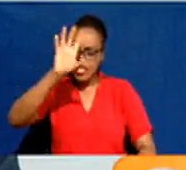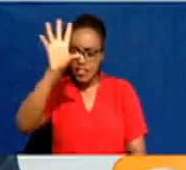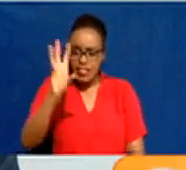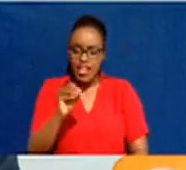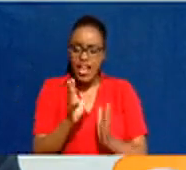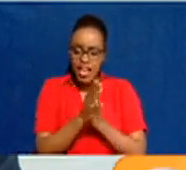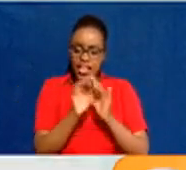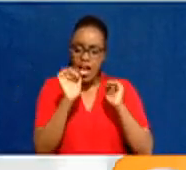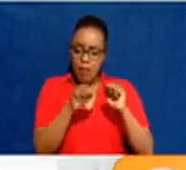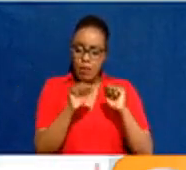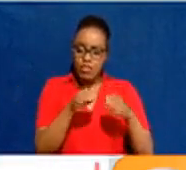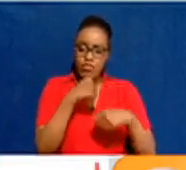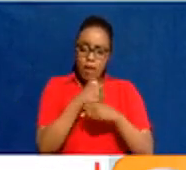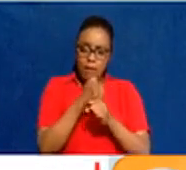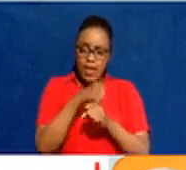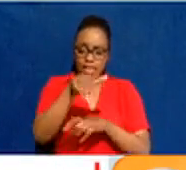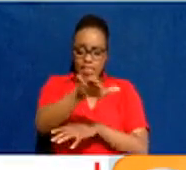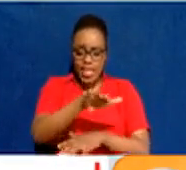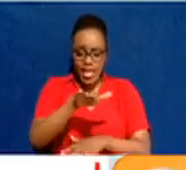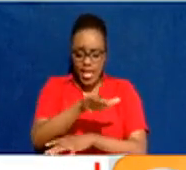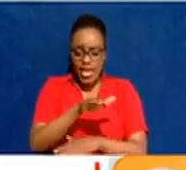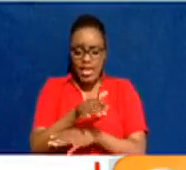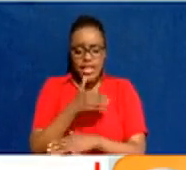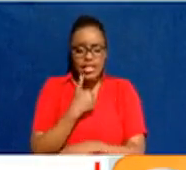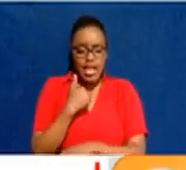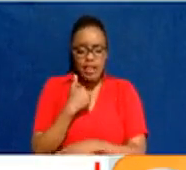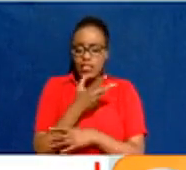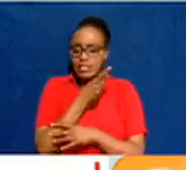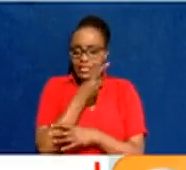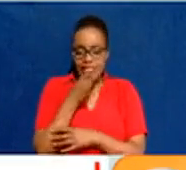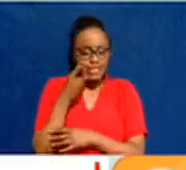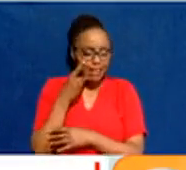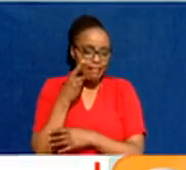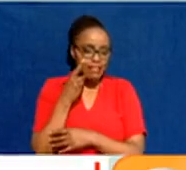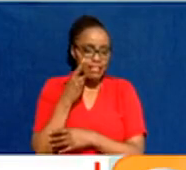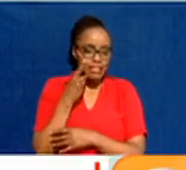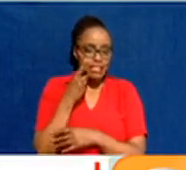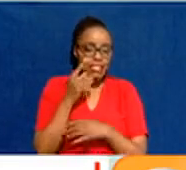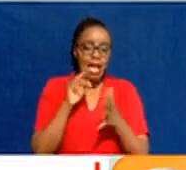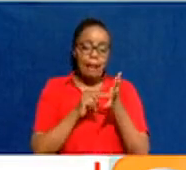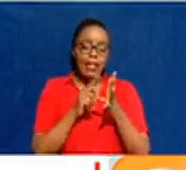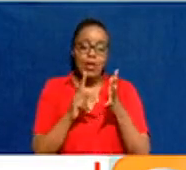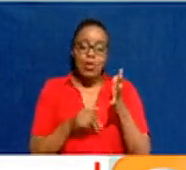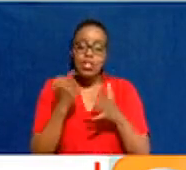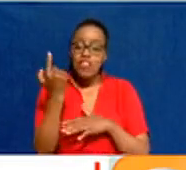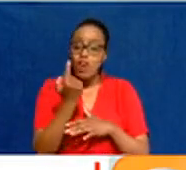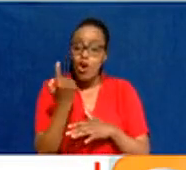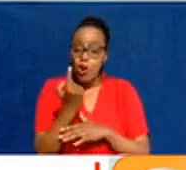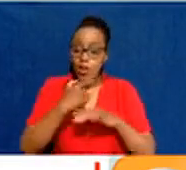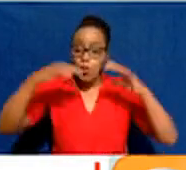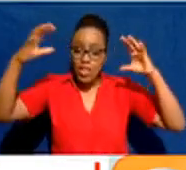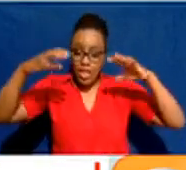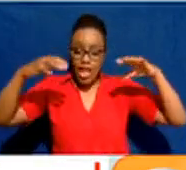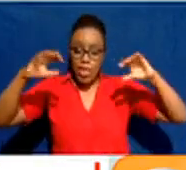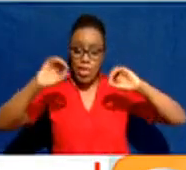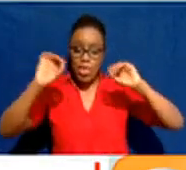And it's likely to be the fifth season which has failed consecutively. And not just in the amount of rainfall,